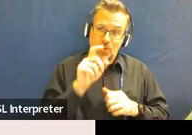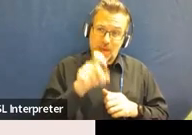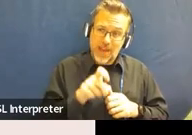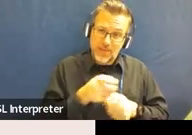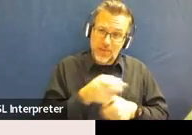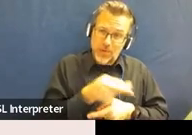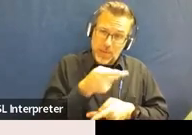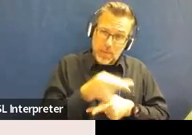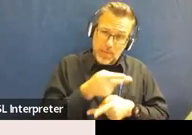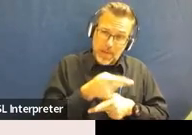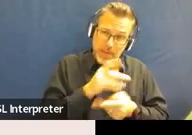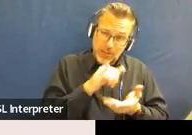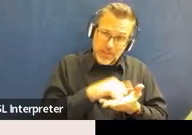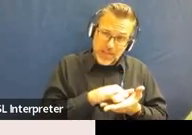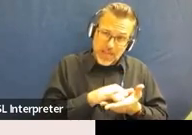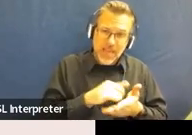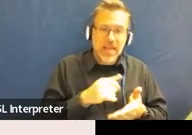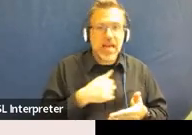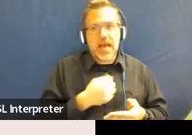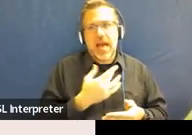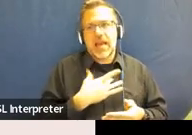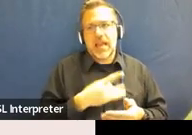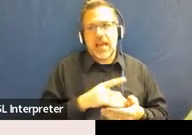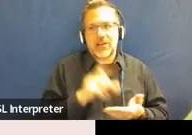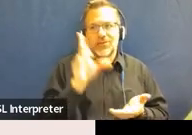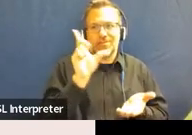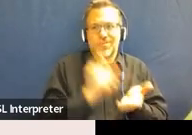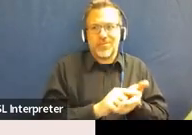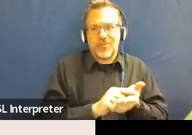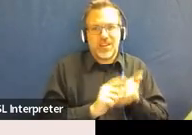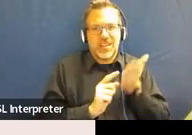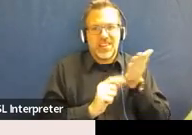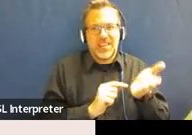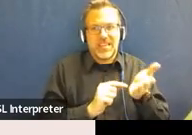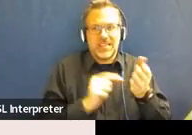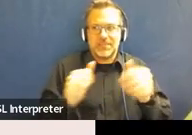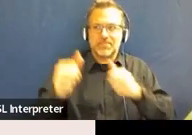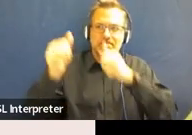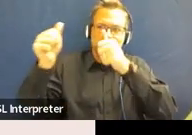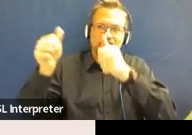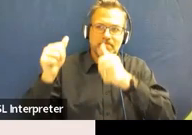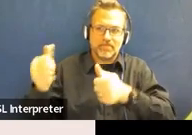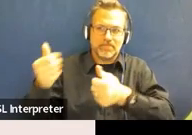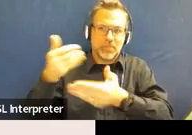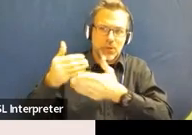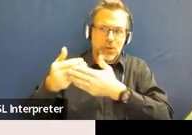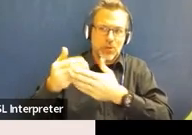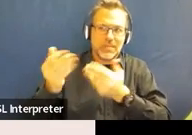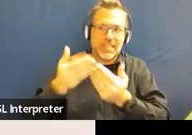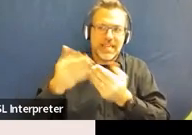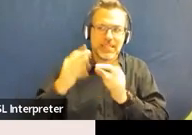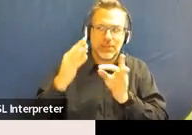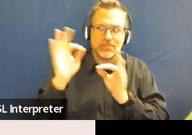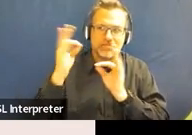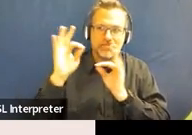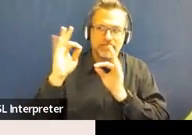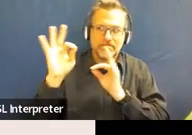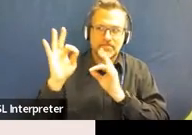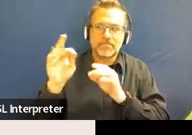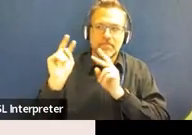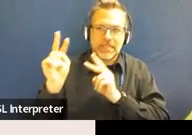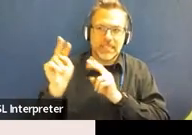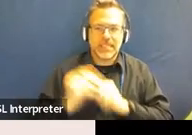I probably would print this and have it right in a place where I could look at it. Because I think it's a nice way to sort of represent those steps very clearly.